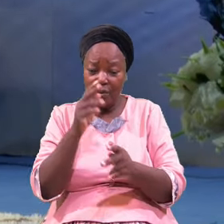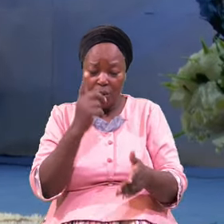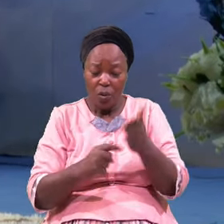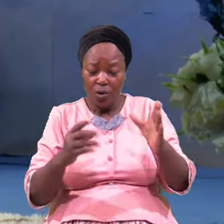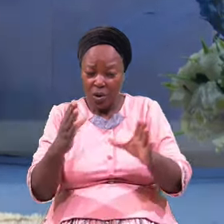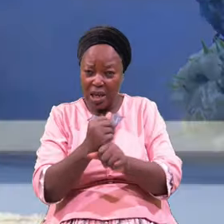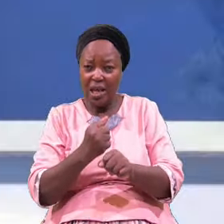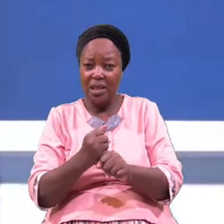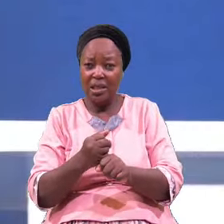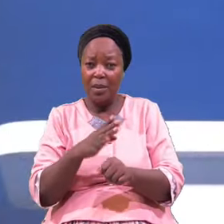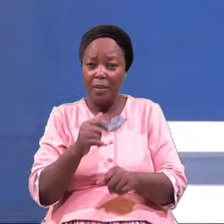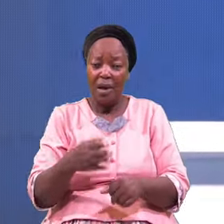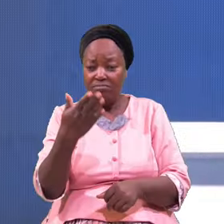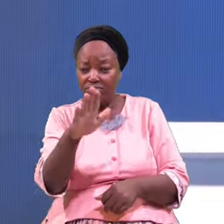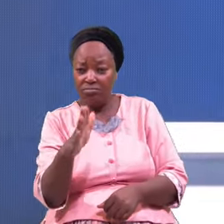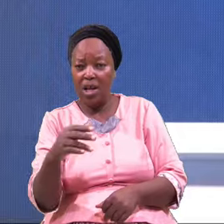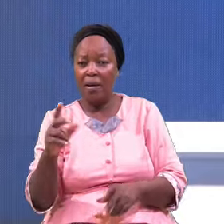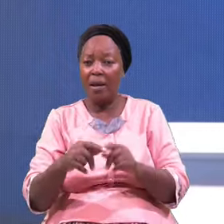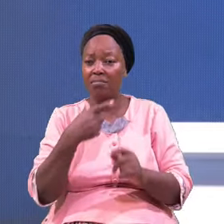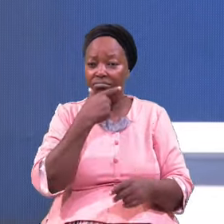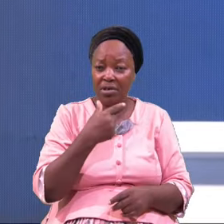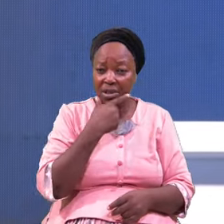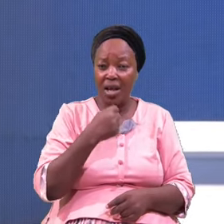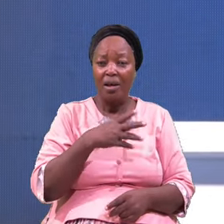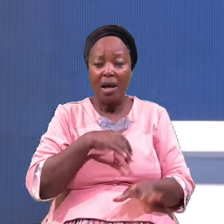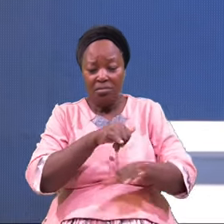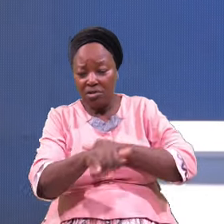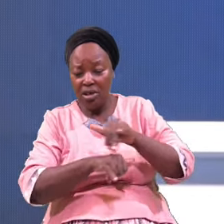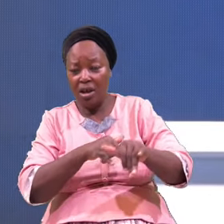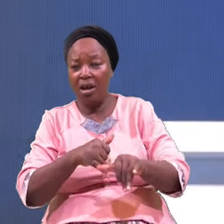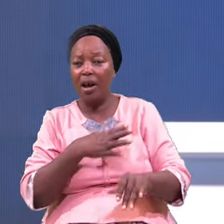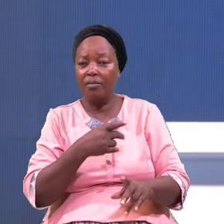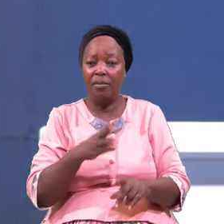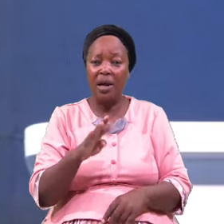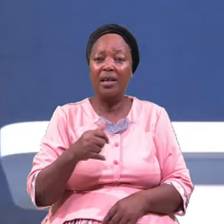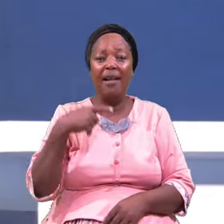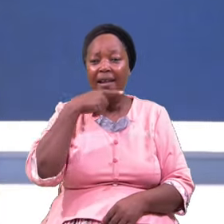Crouch By Scheming By Deception By Lying The